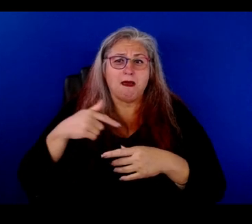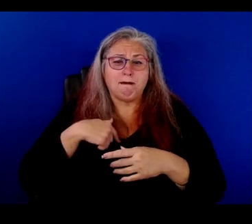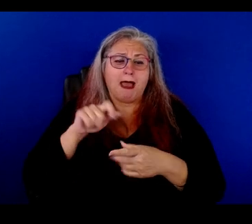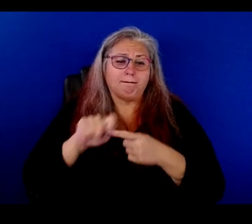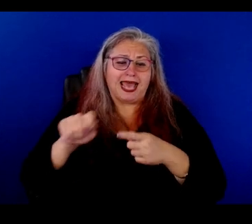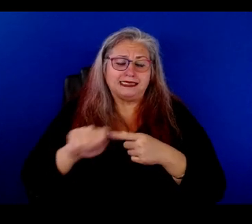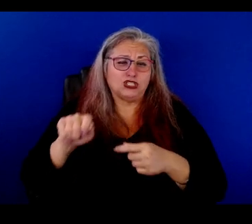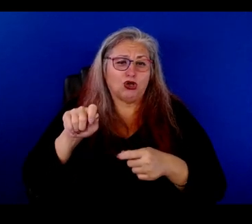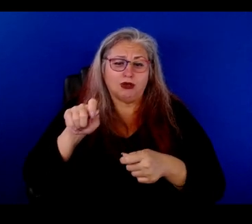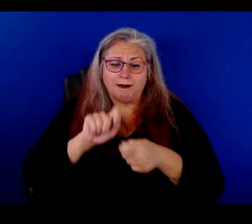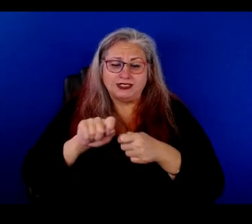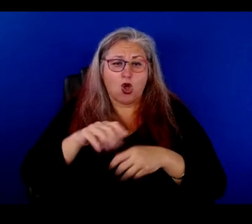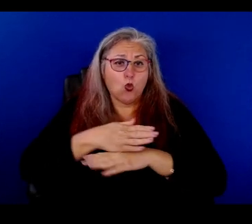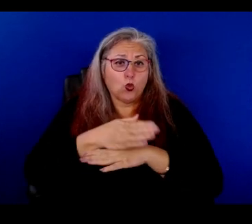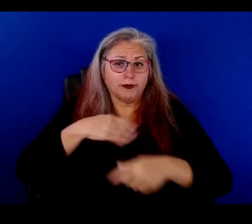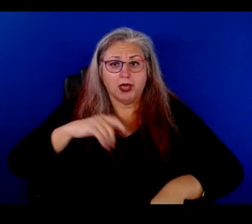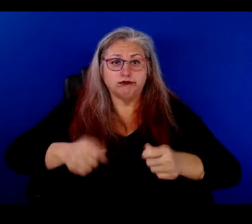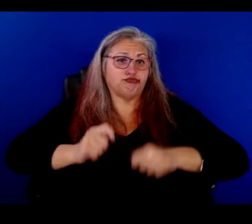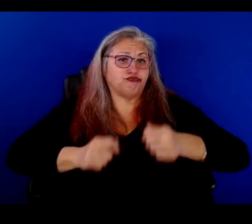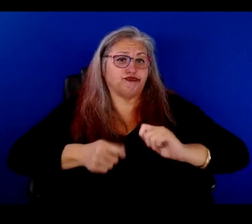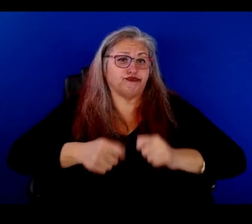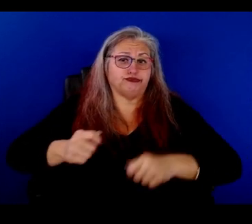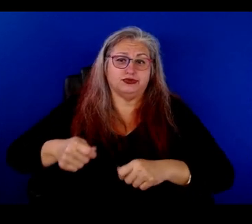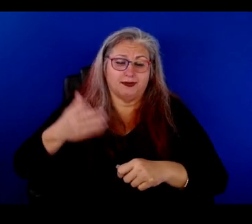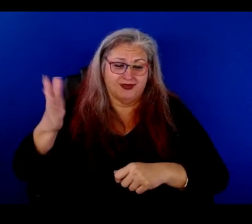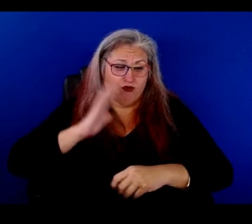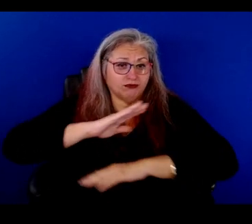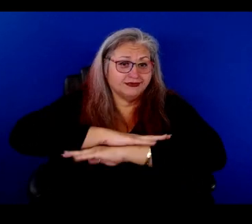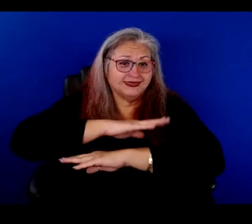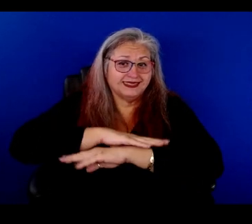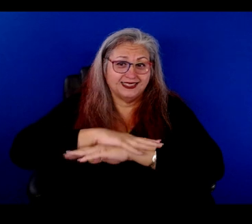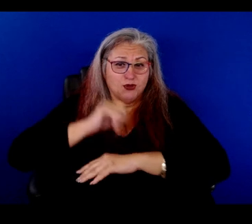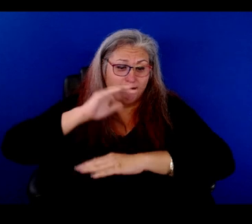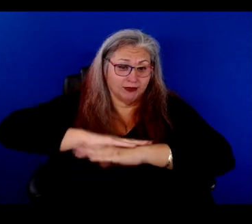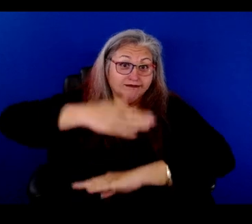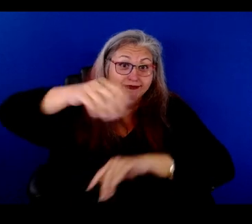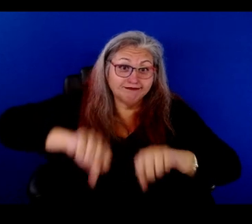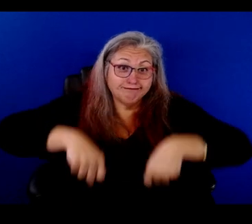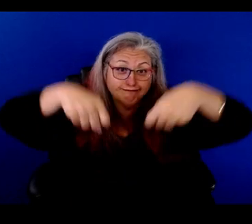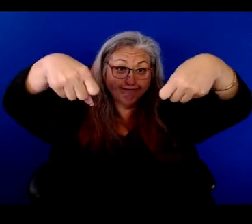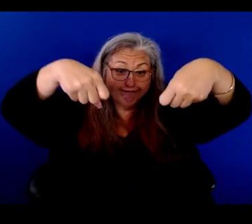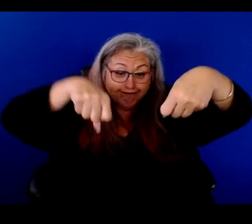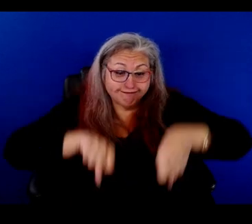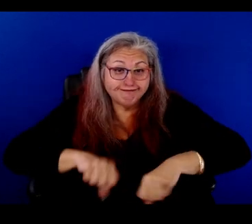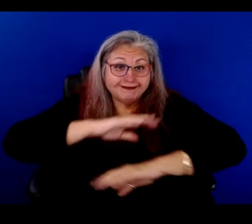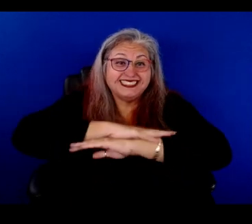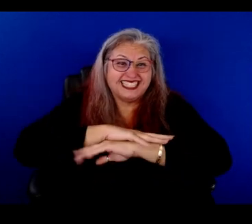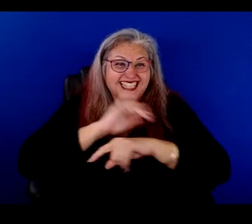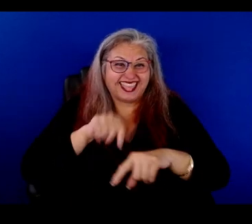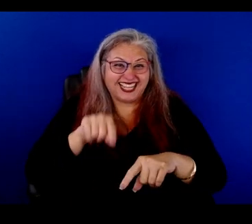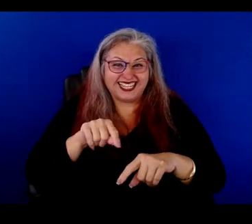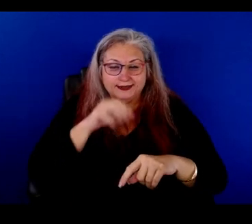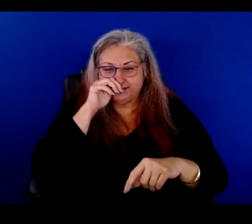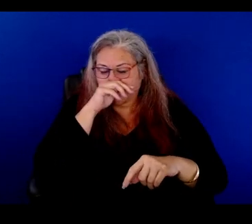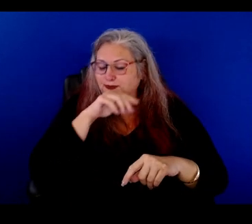pencils on those wooden desks that we used to have, you know, the flip tops, the flip top desk. And, uh,